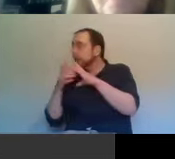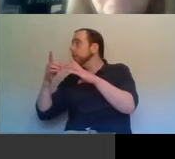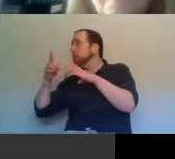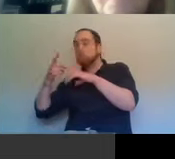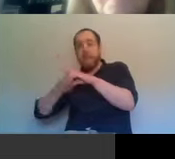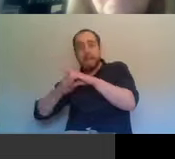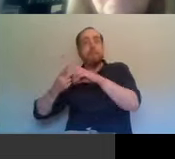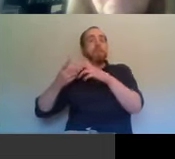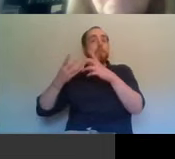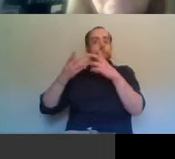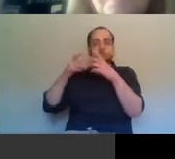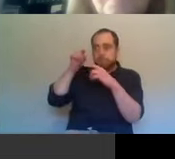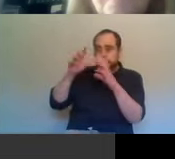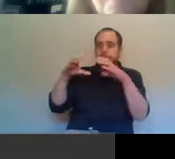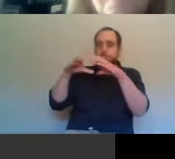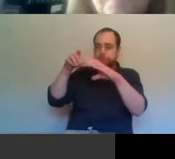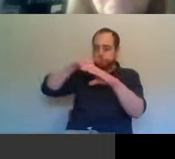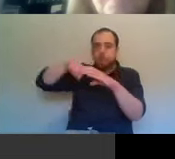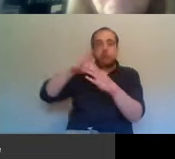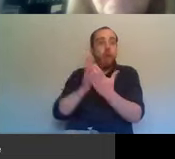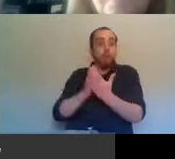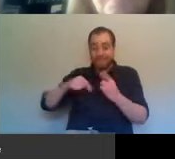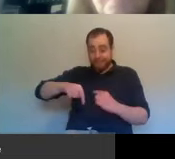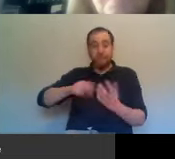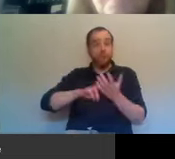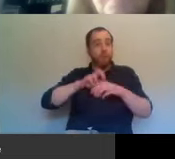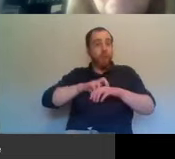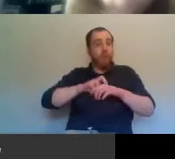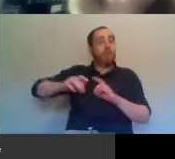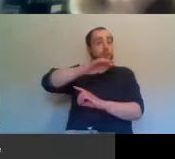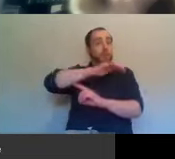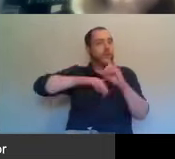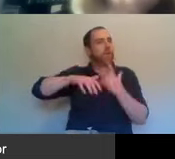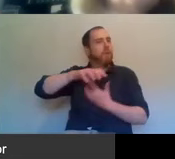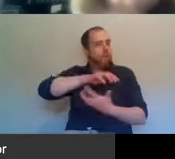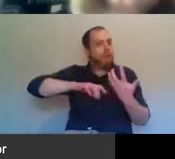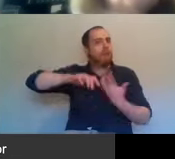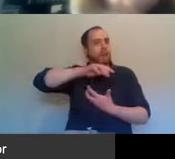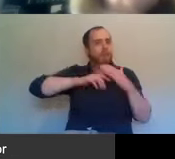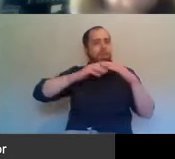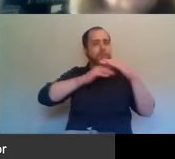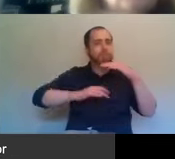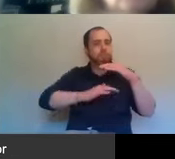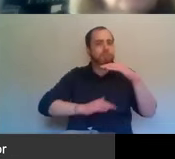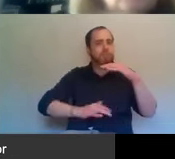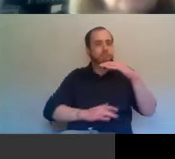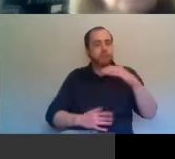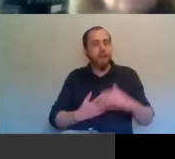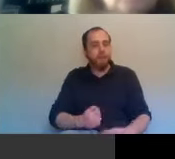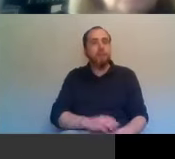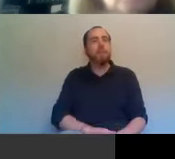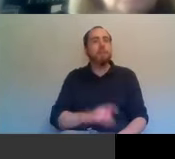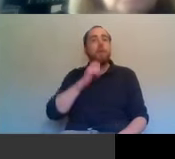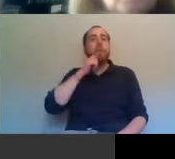addressed. And we are a comp, post-conflict society. Great. Thank you. I'm going to take one and more question and make a final